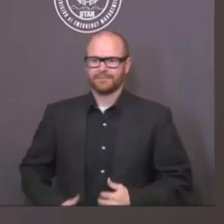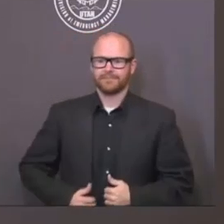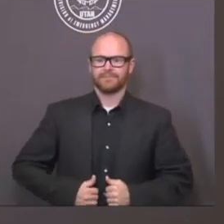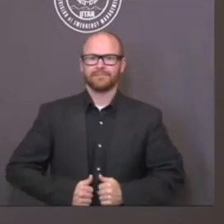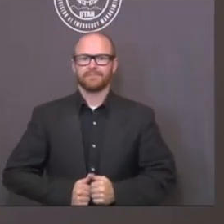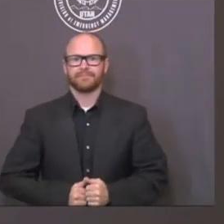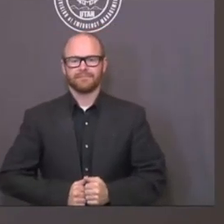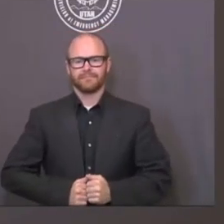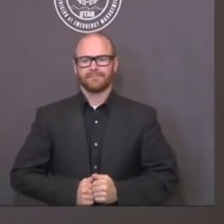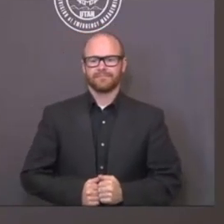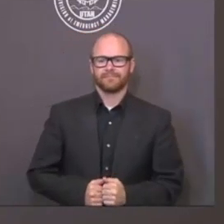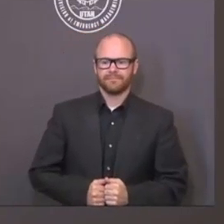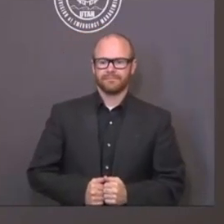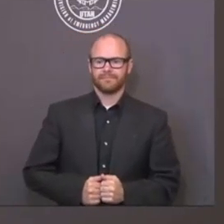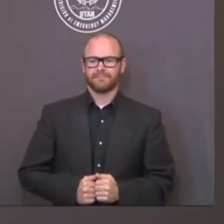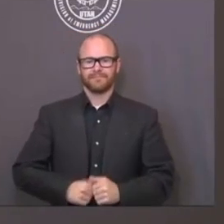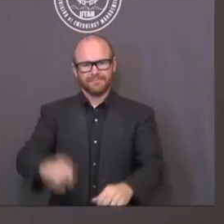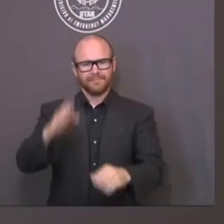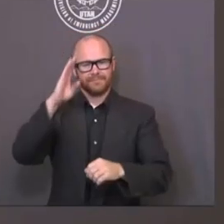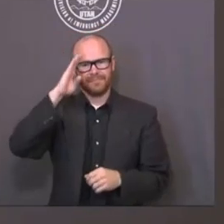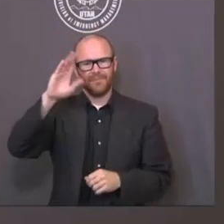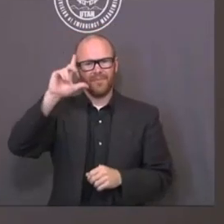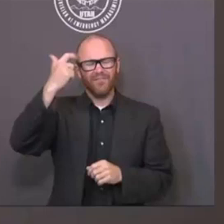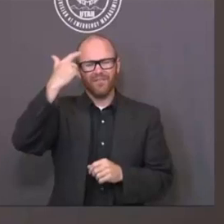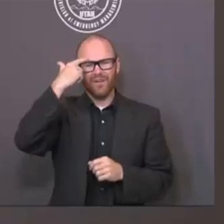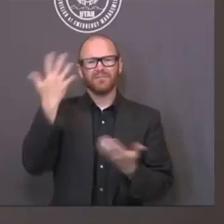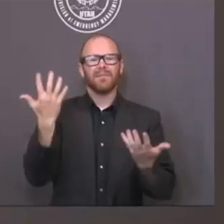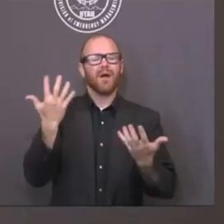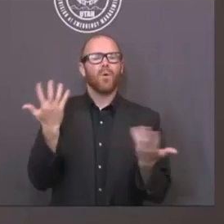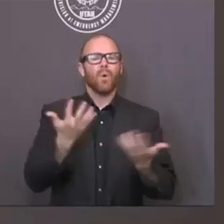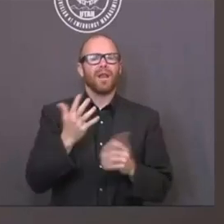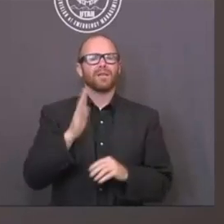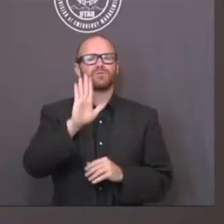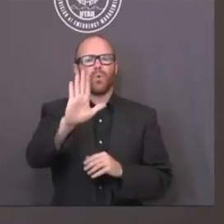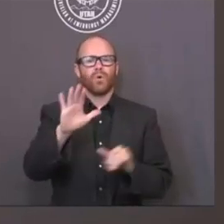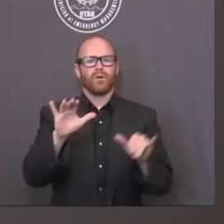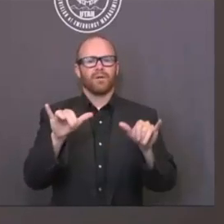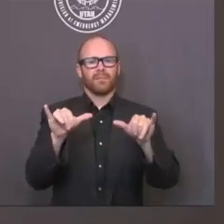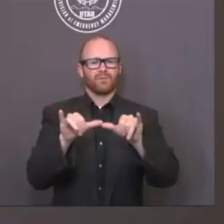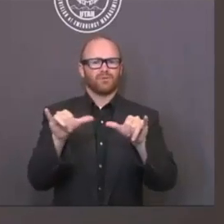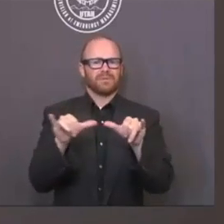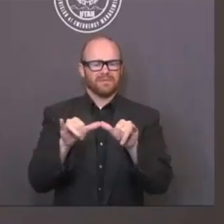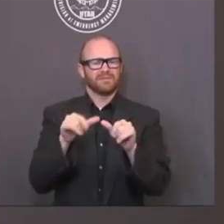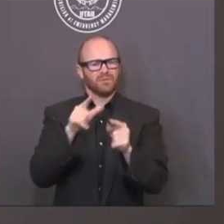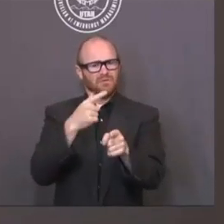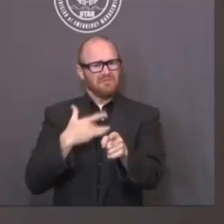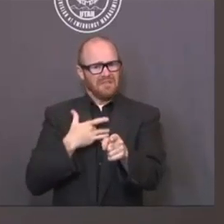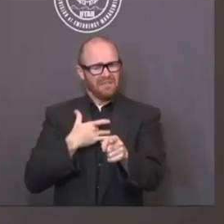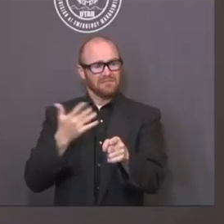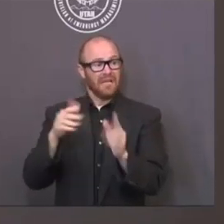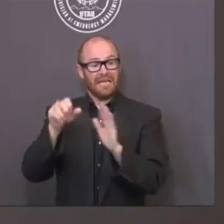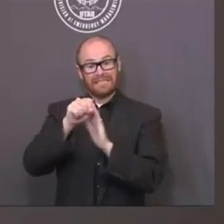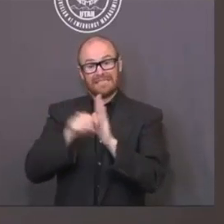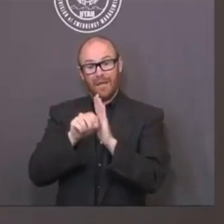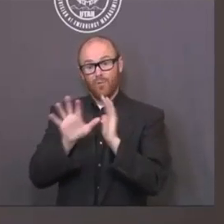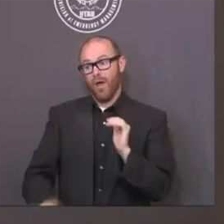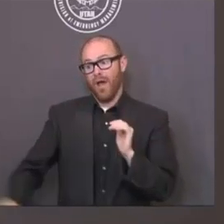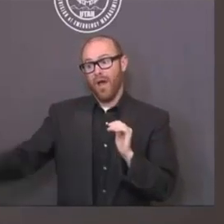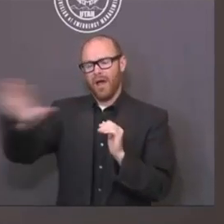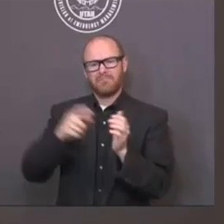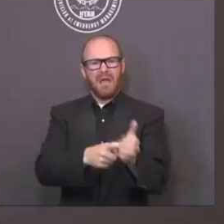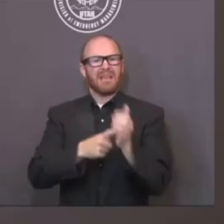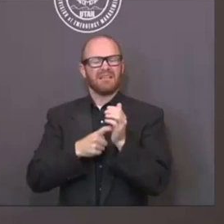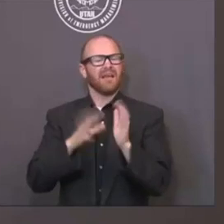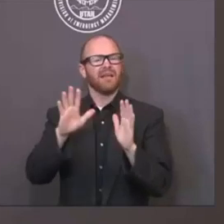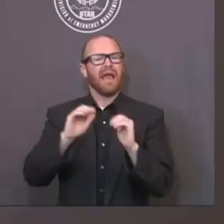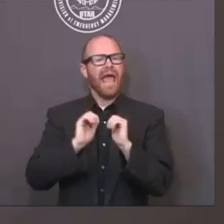Governor, it's Ben Winslow from FOX 13. What is your metric then? You say that you're not ruling out the idea of a statewide mandate. So what's your